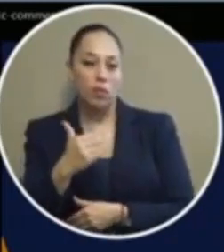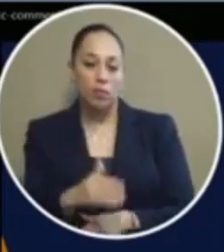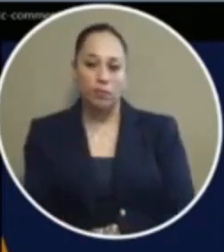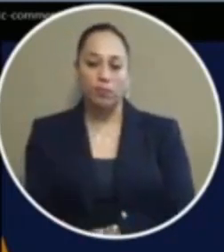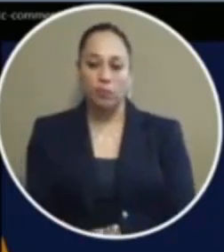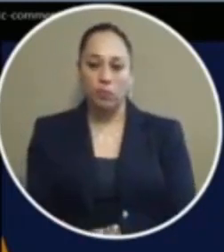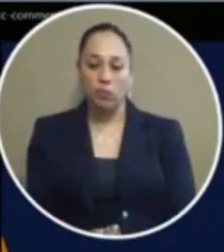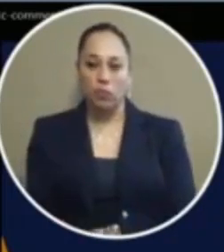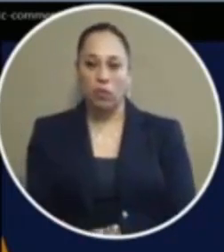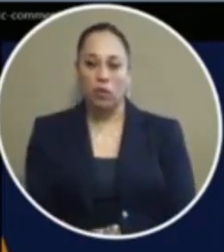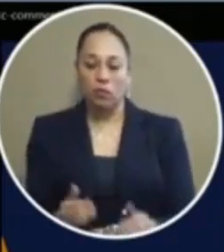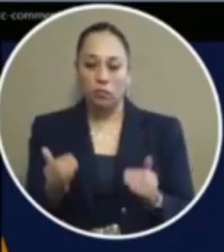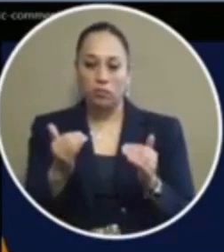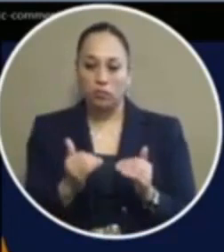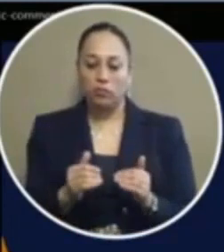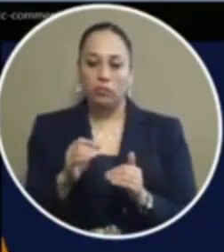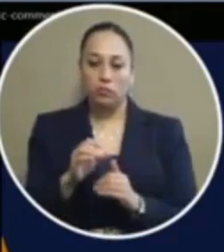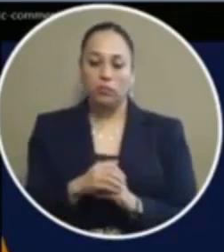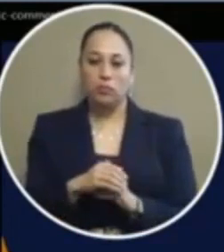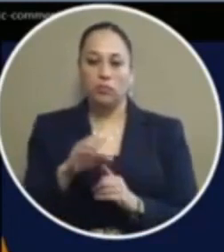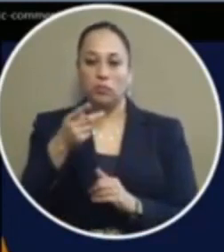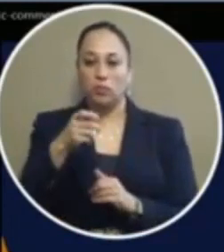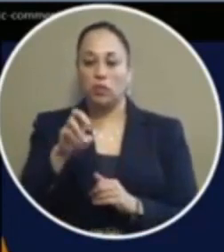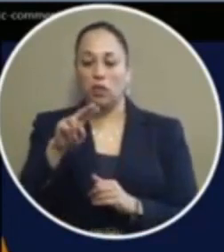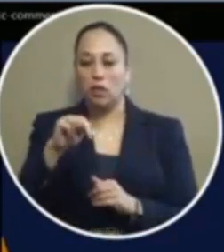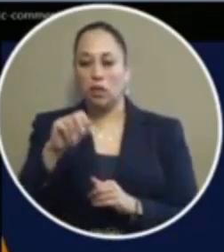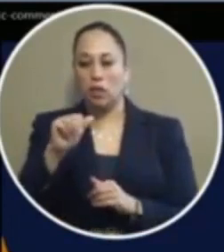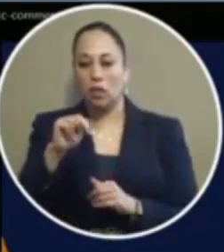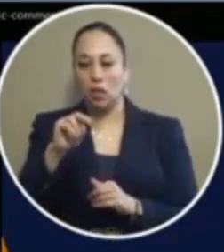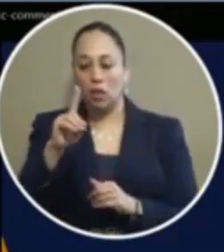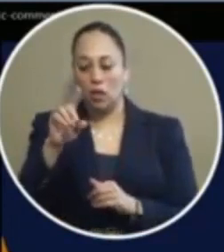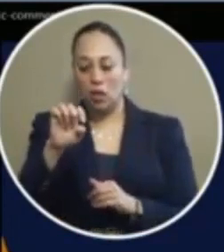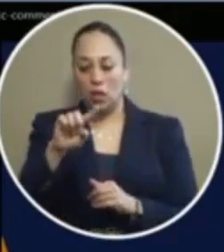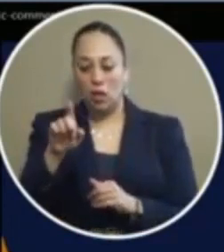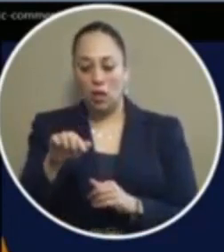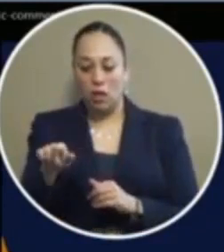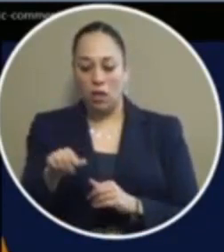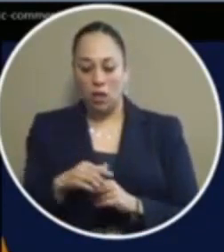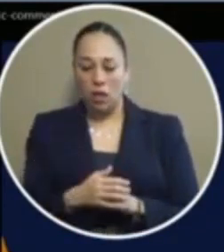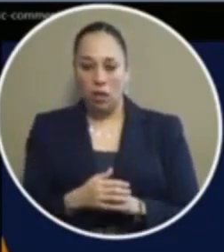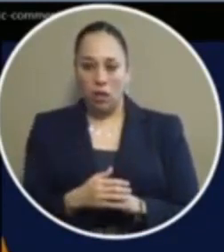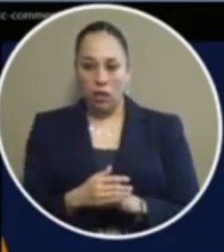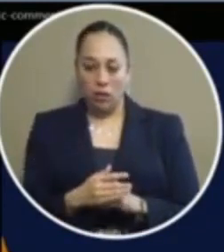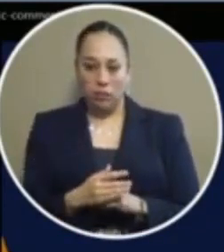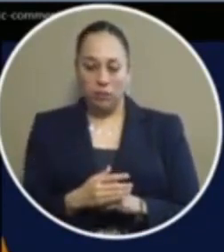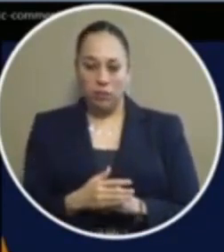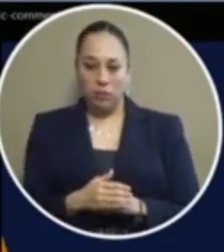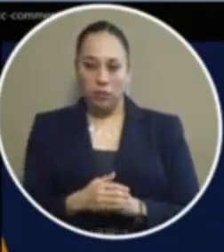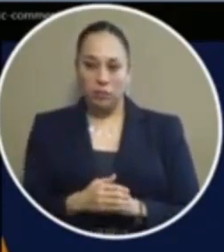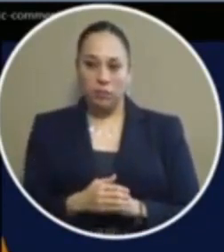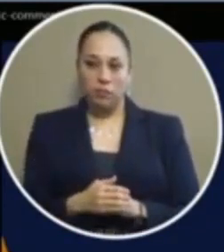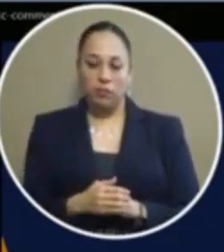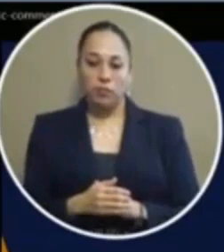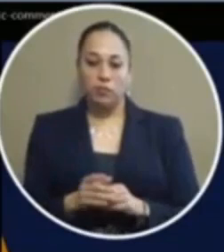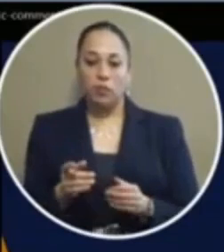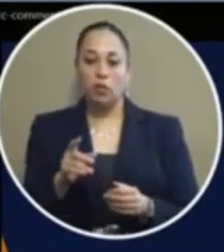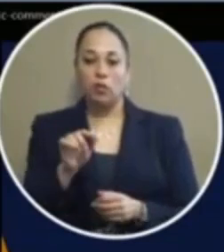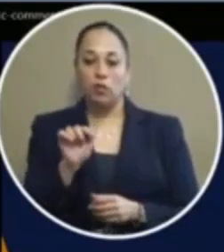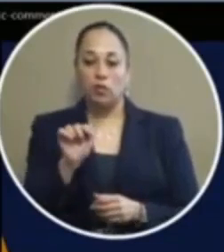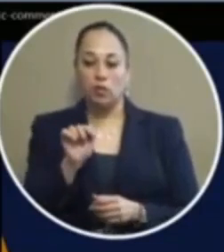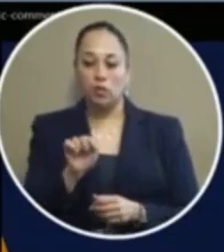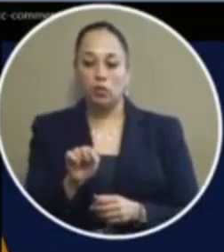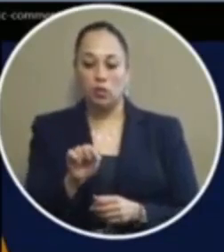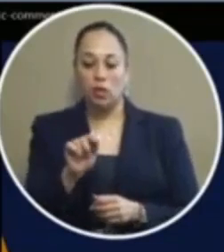thank you the next speaker is mr christopher hernandez he will be followed by miss valerie hubbard mr hernandez star six